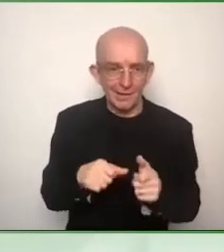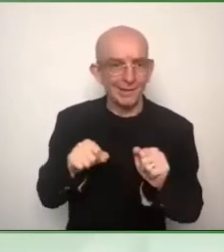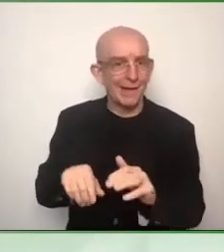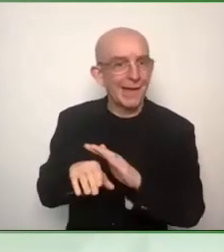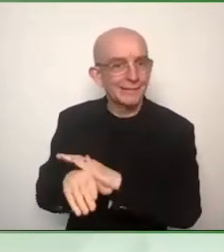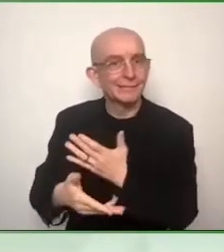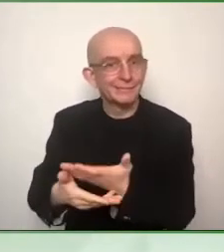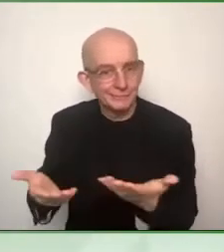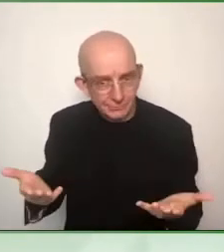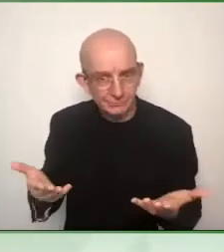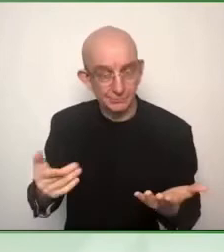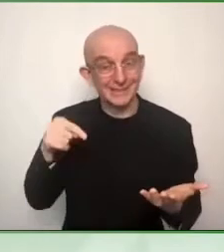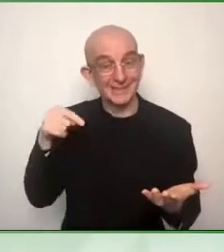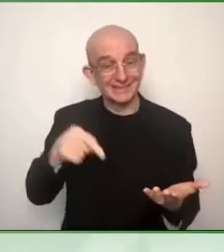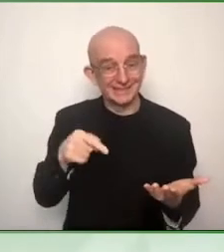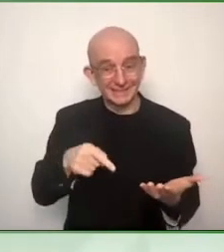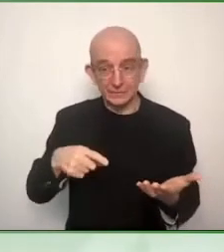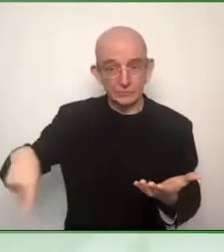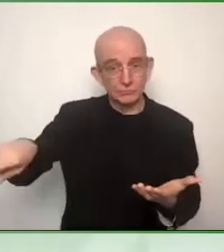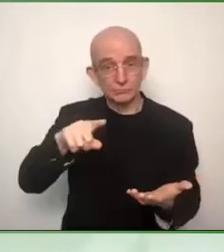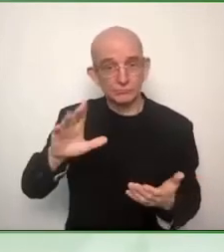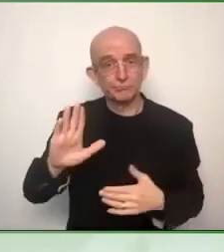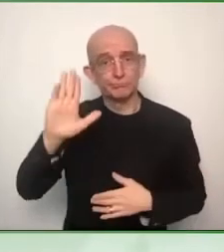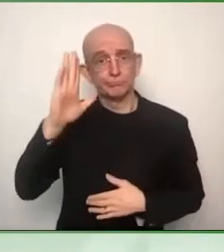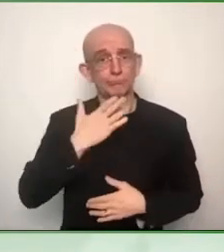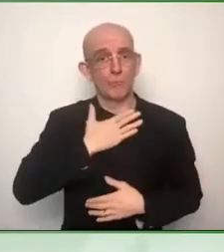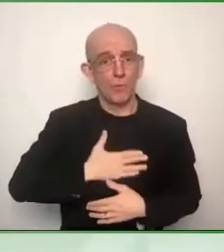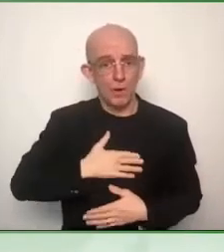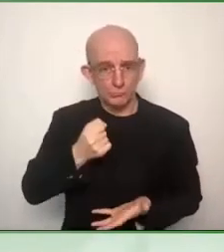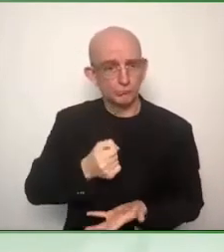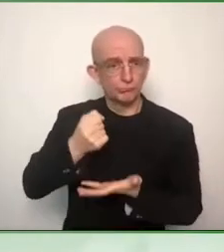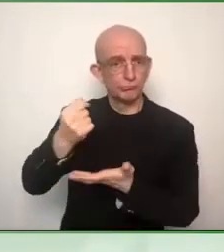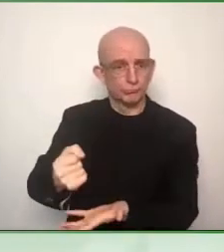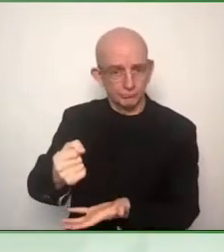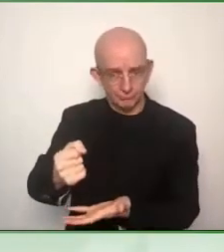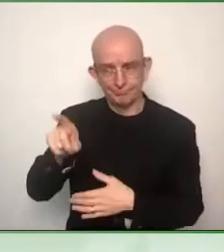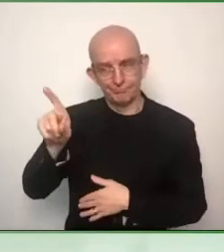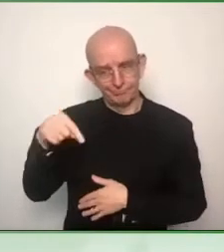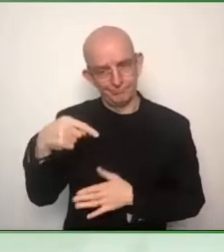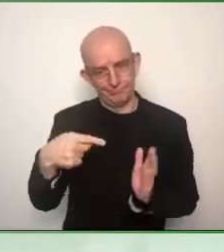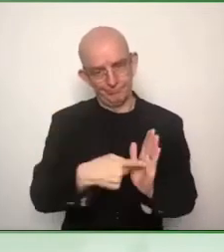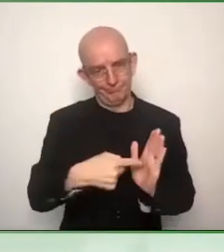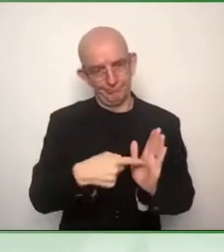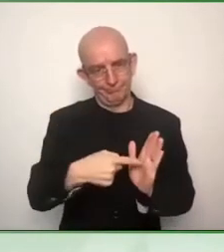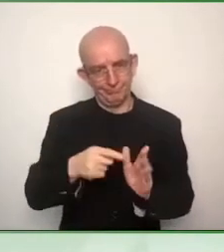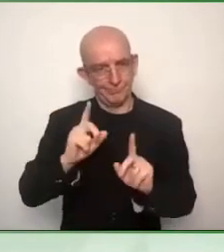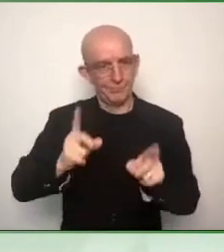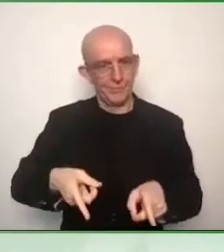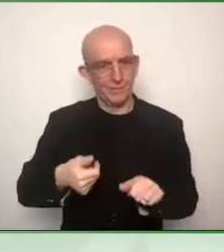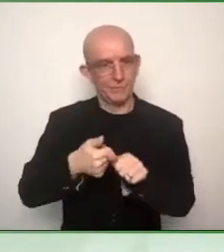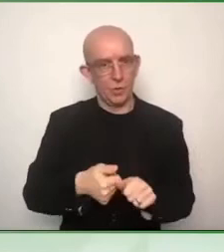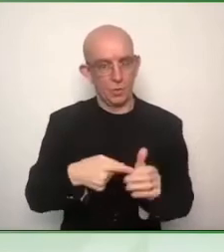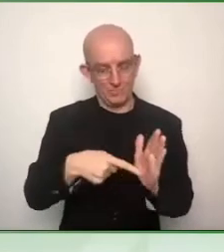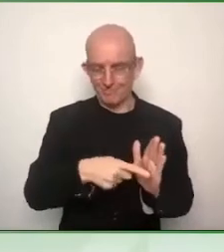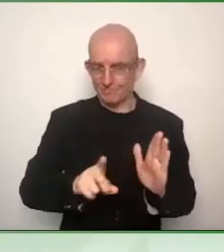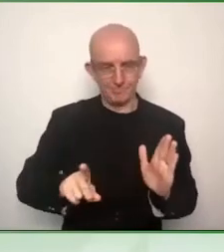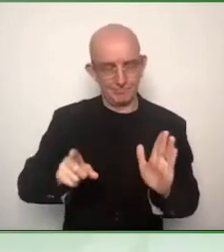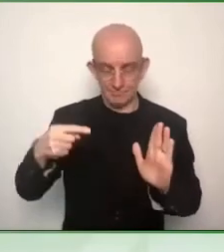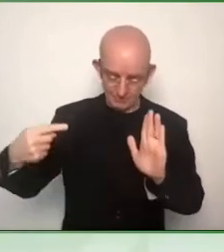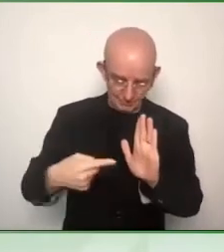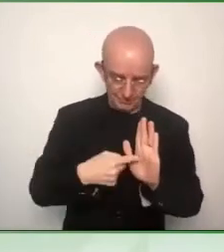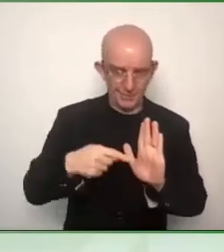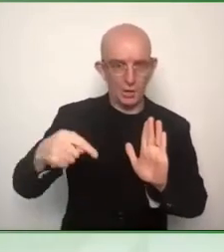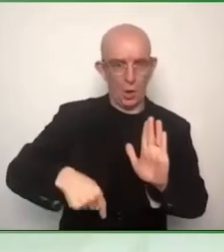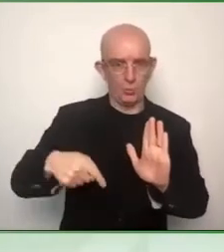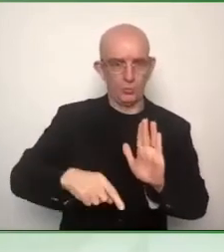Now, it goes further and says for other products and services, you can use